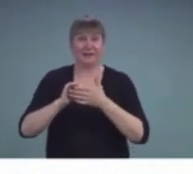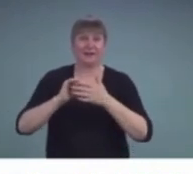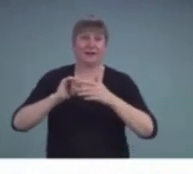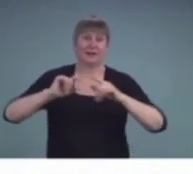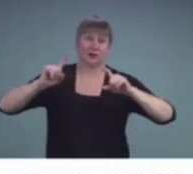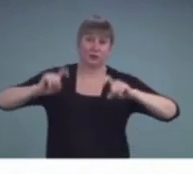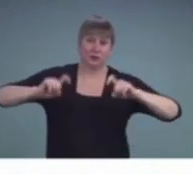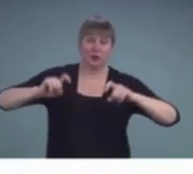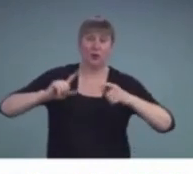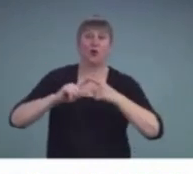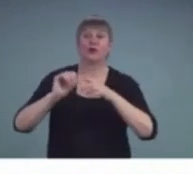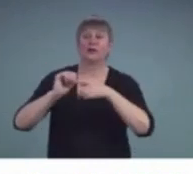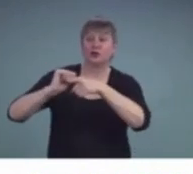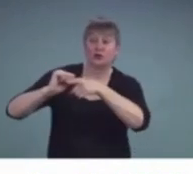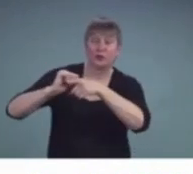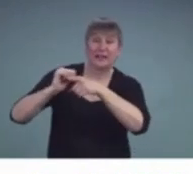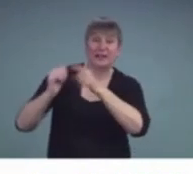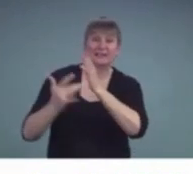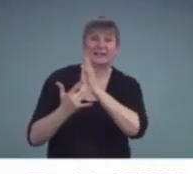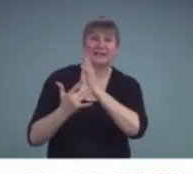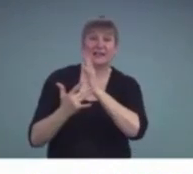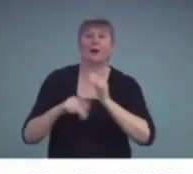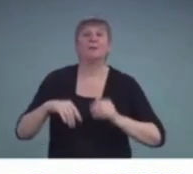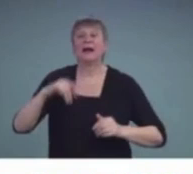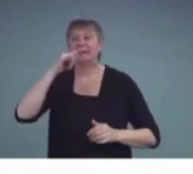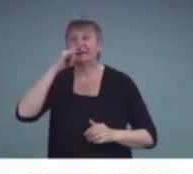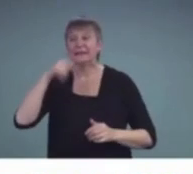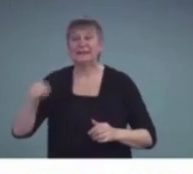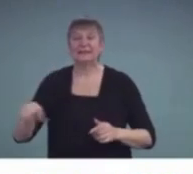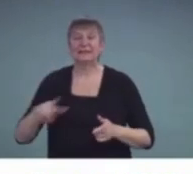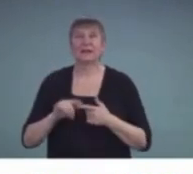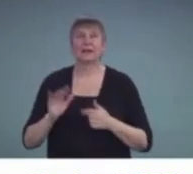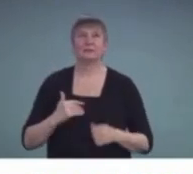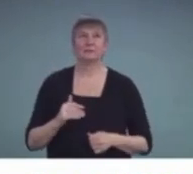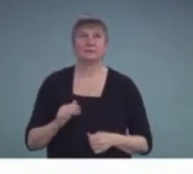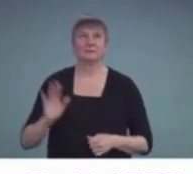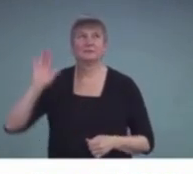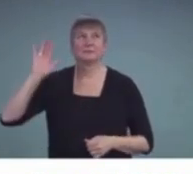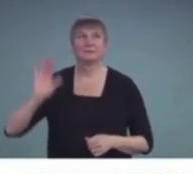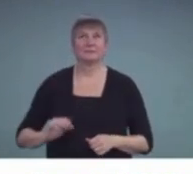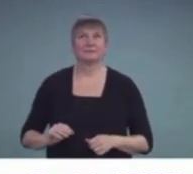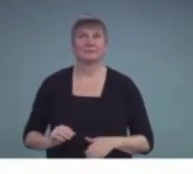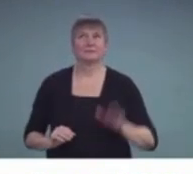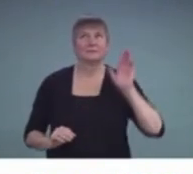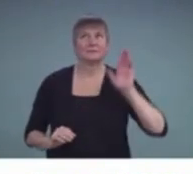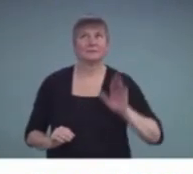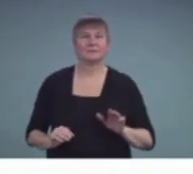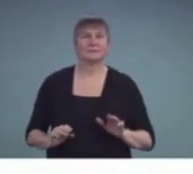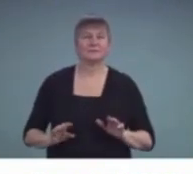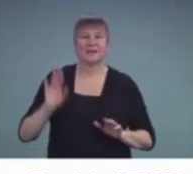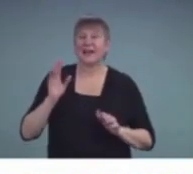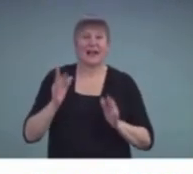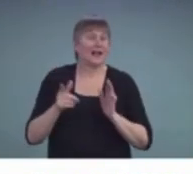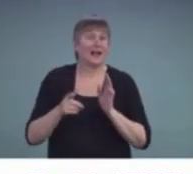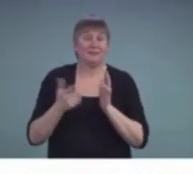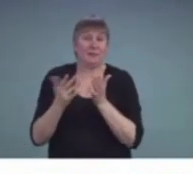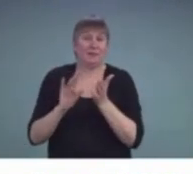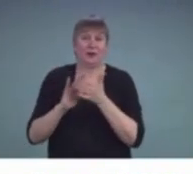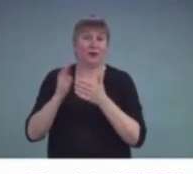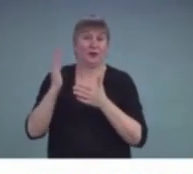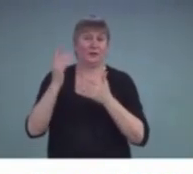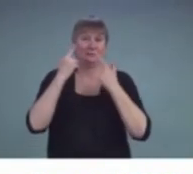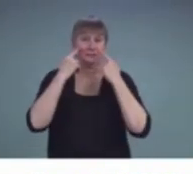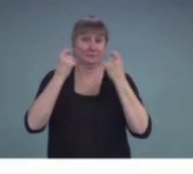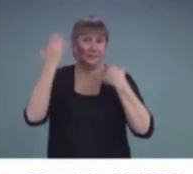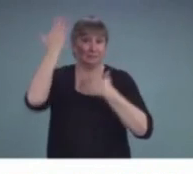kids get used to that routine of raising their hand and we could overlook a single-sided deafness situation, although I think